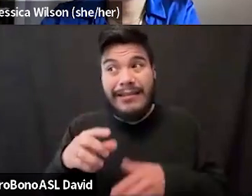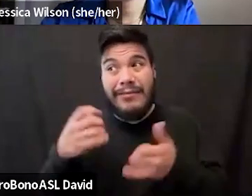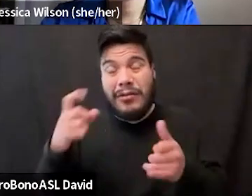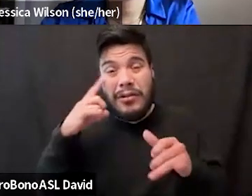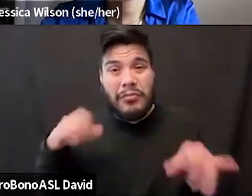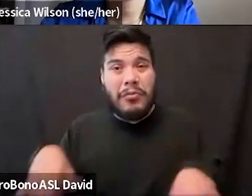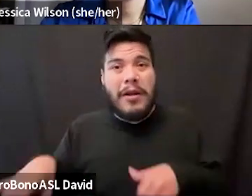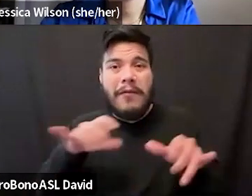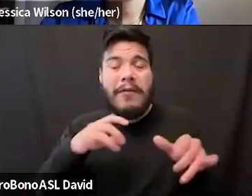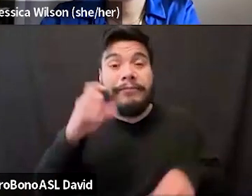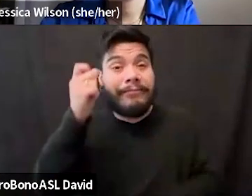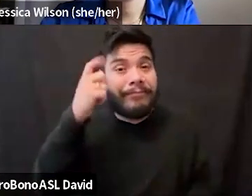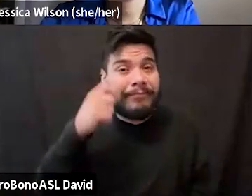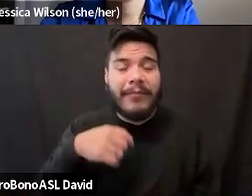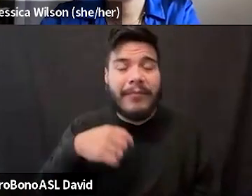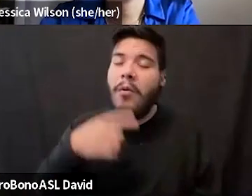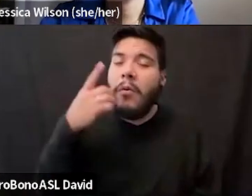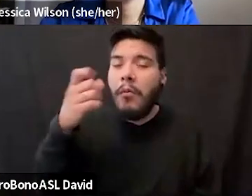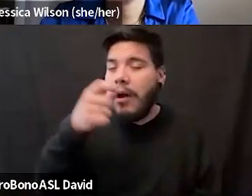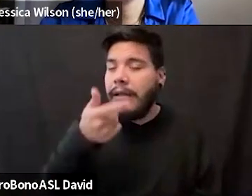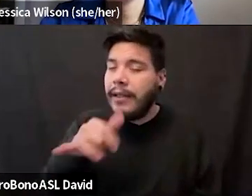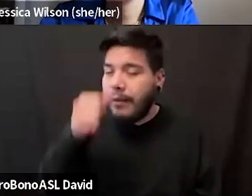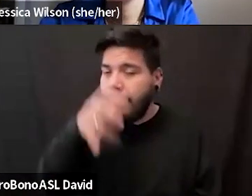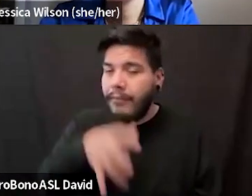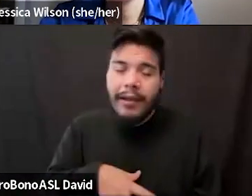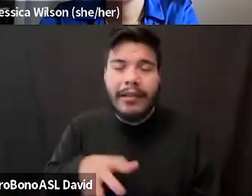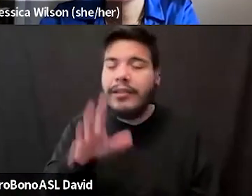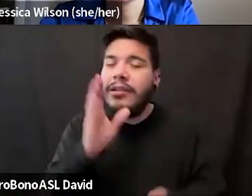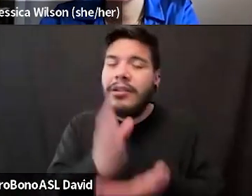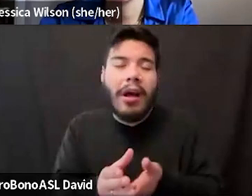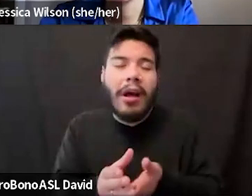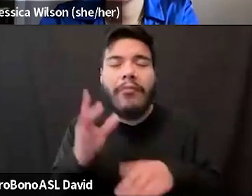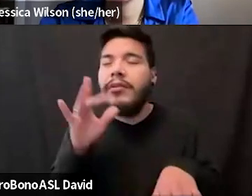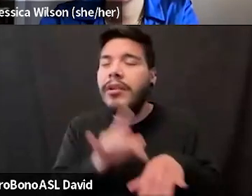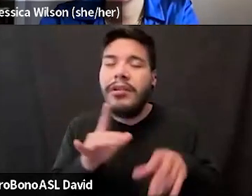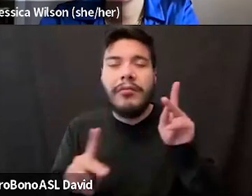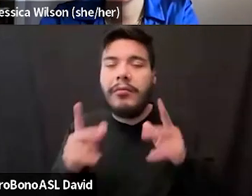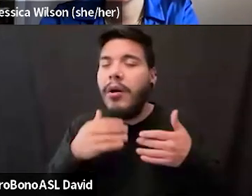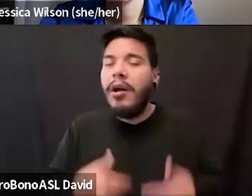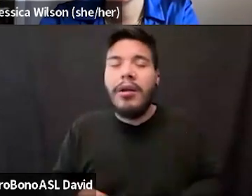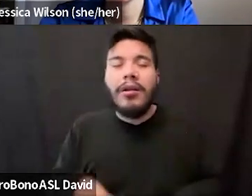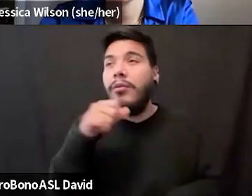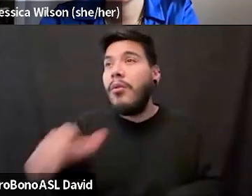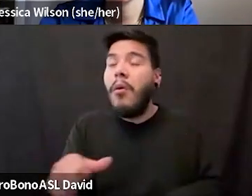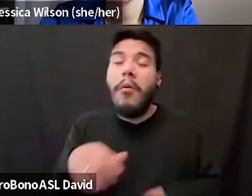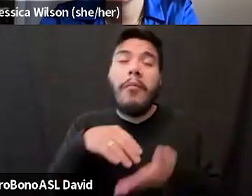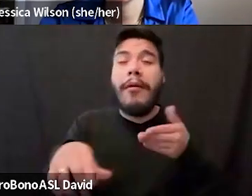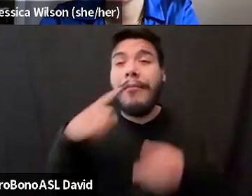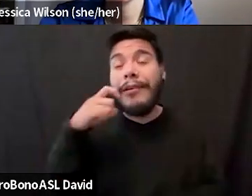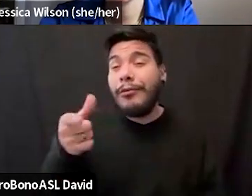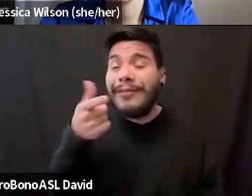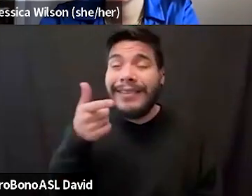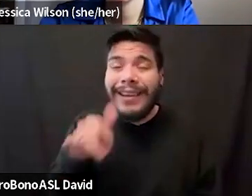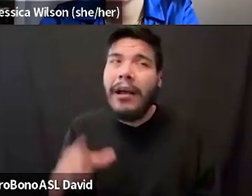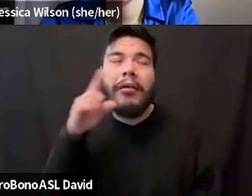note, white gay men stop touching people's bodies. You don't get a pass to touch people's bodies just because you're gay. I hear this story over and over again,